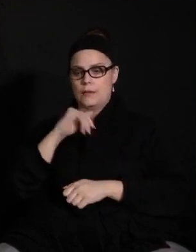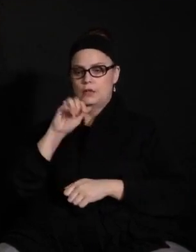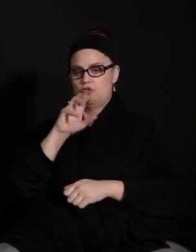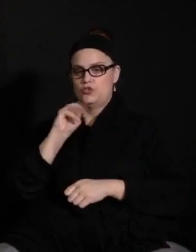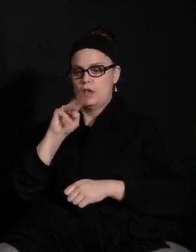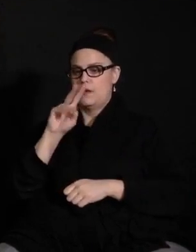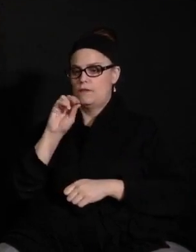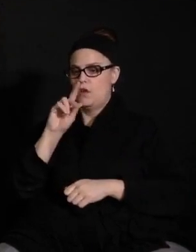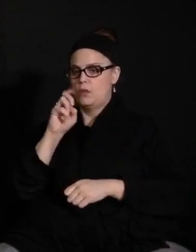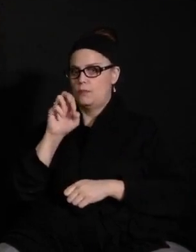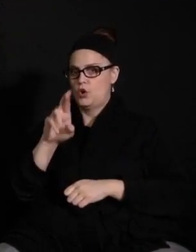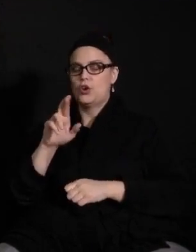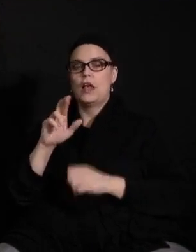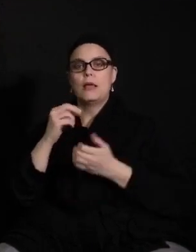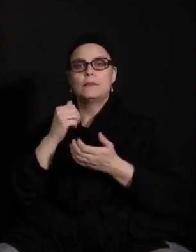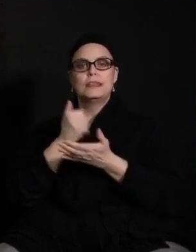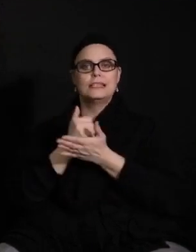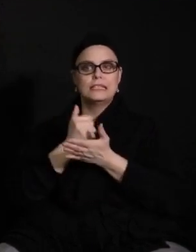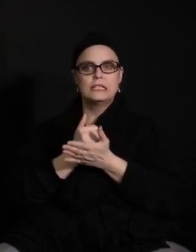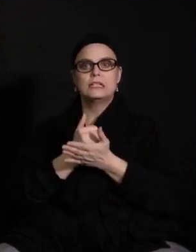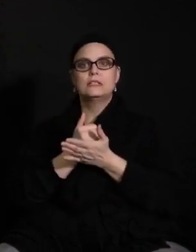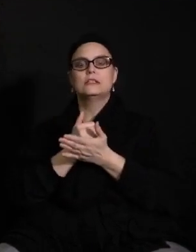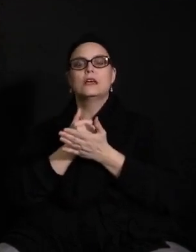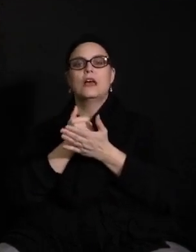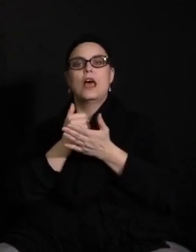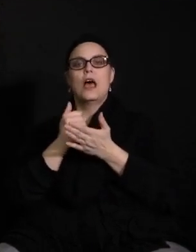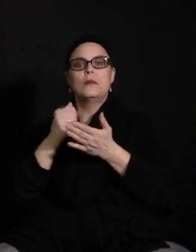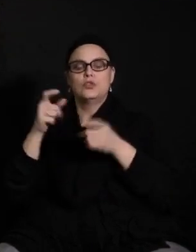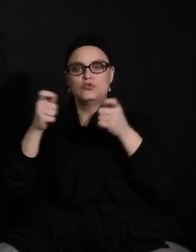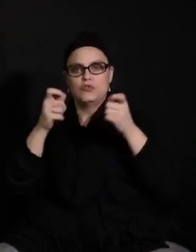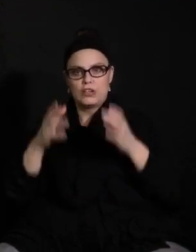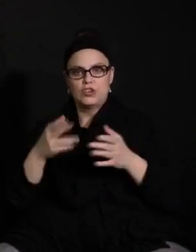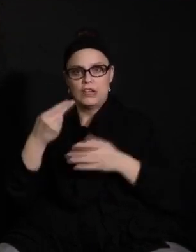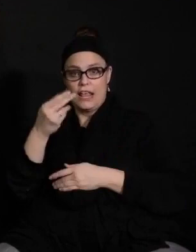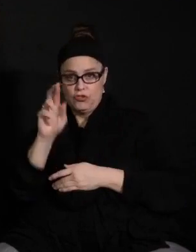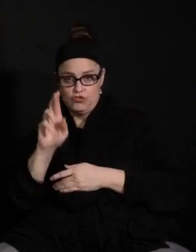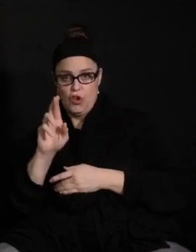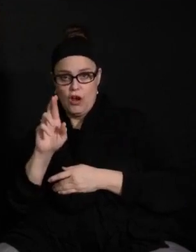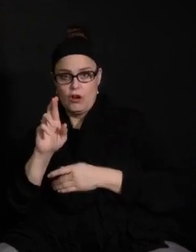Vollmer. I'm the Assistant Director of Employee and Labor Relations with Human Resources.